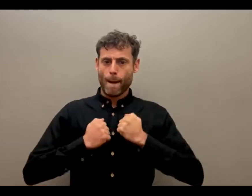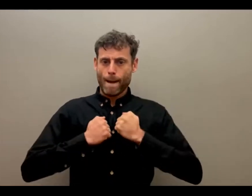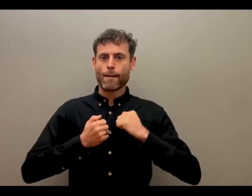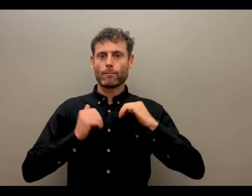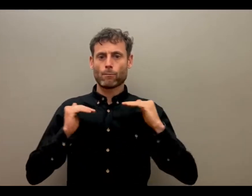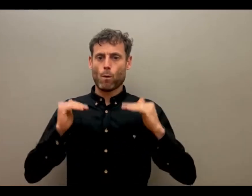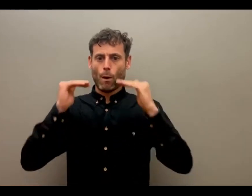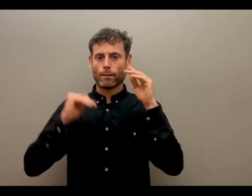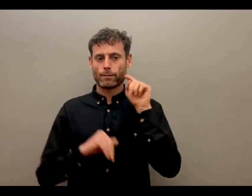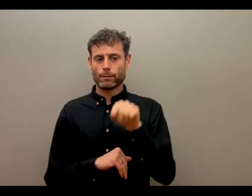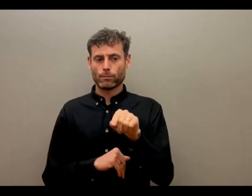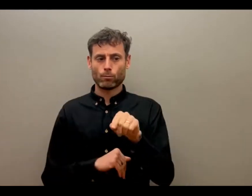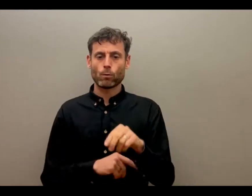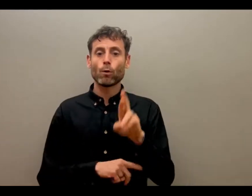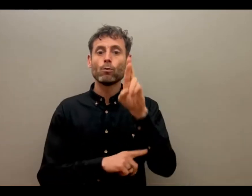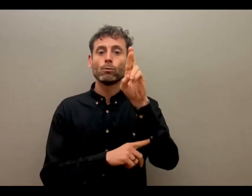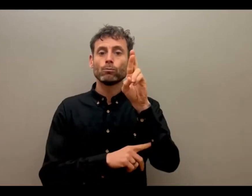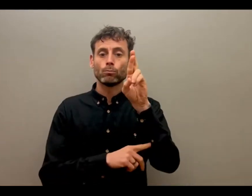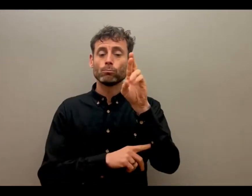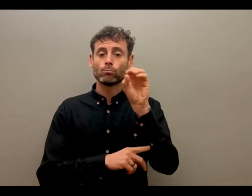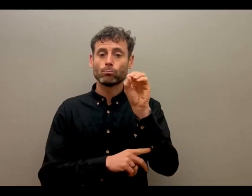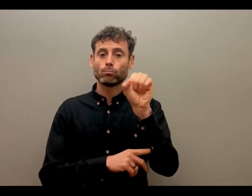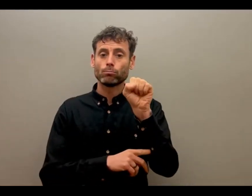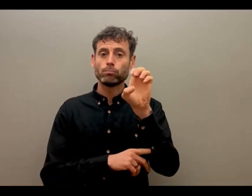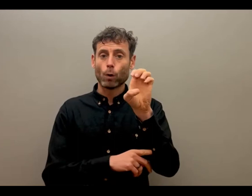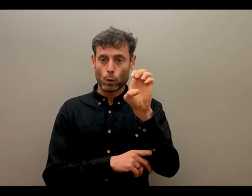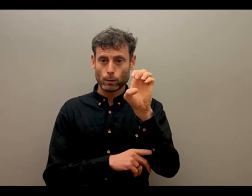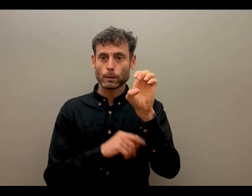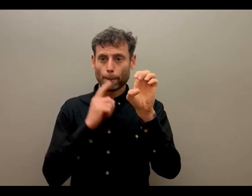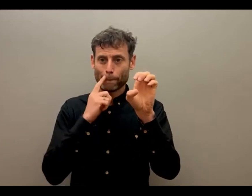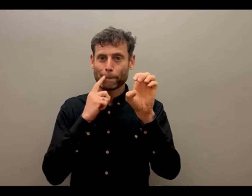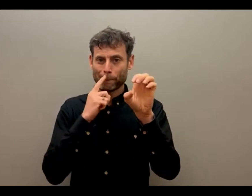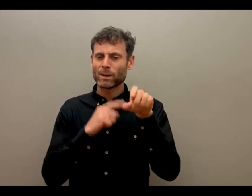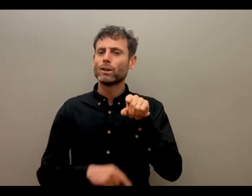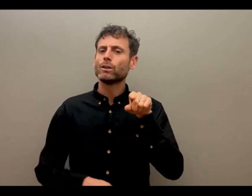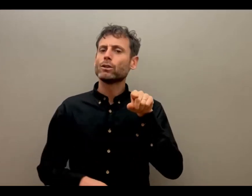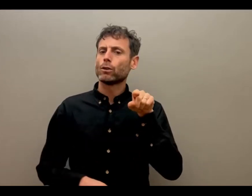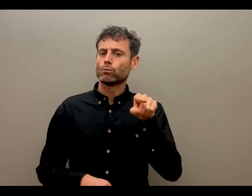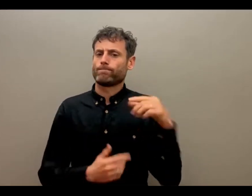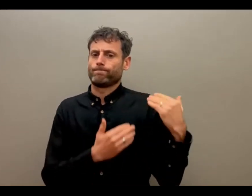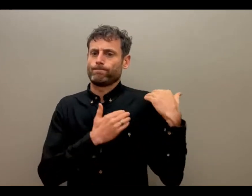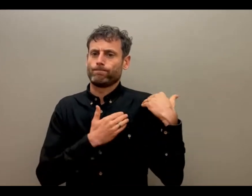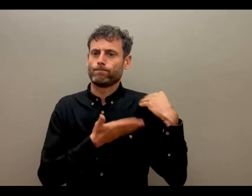is our, is the person who will be reporting back on this.